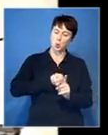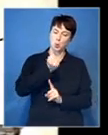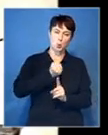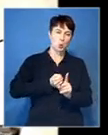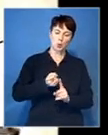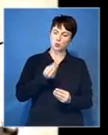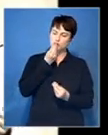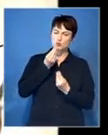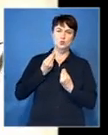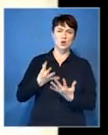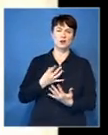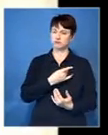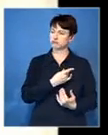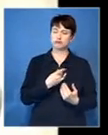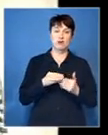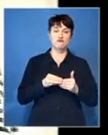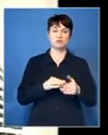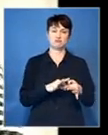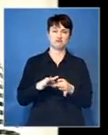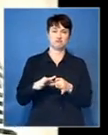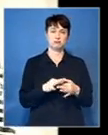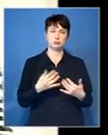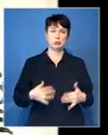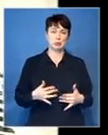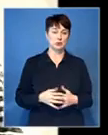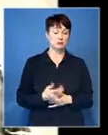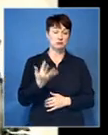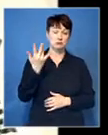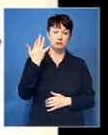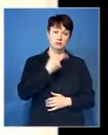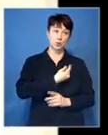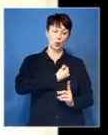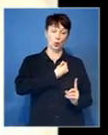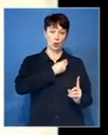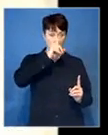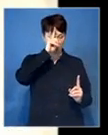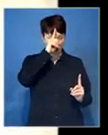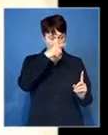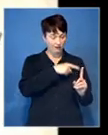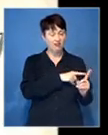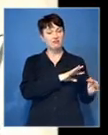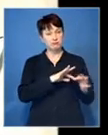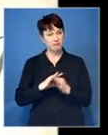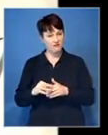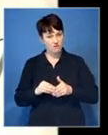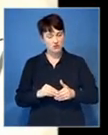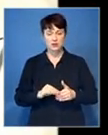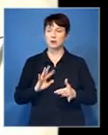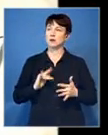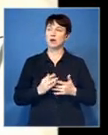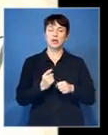friendship with Gordomo, beginning in his years as a young activist and continuing after his release from prison in 1990.